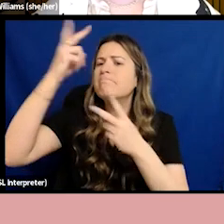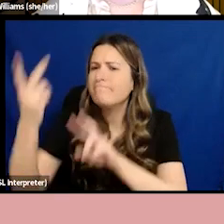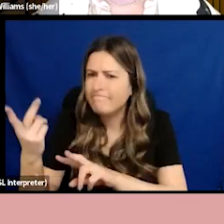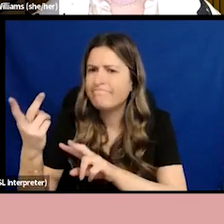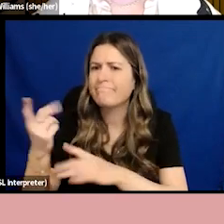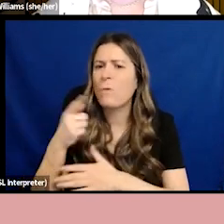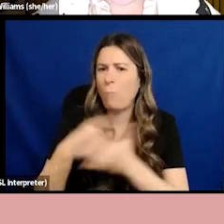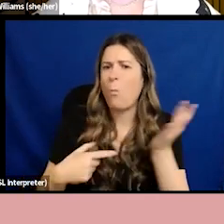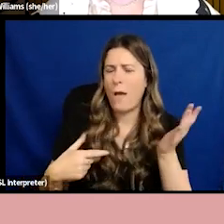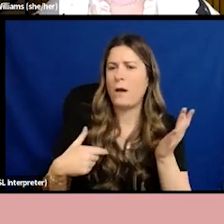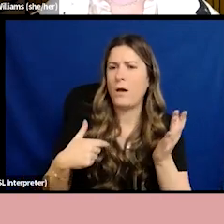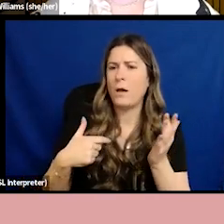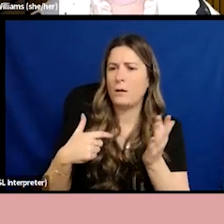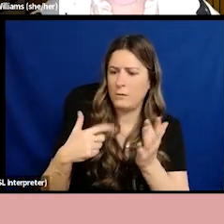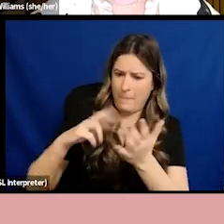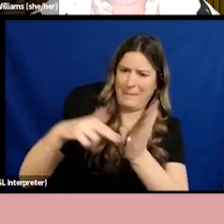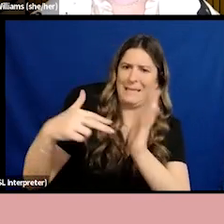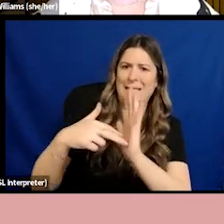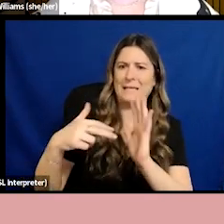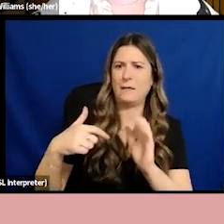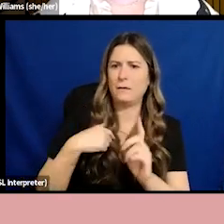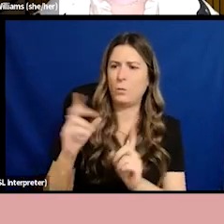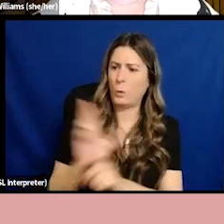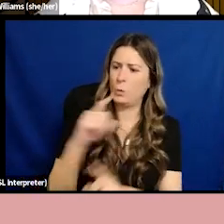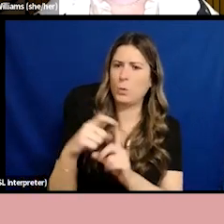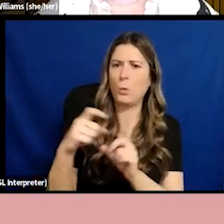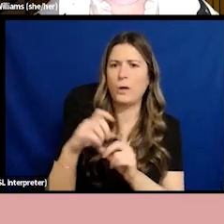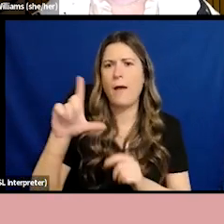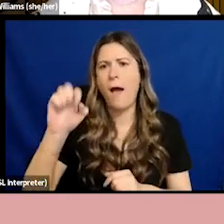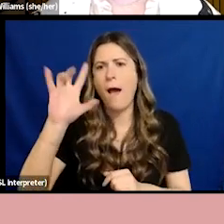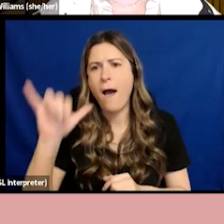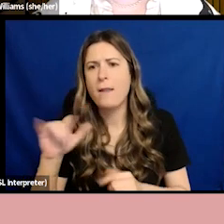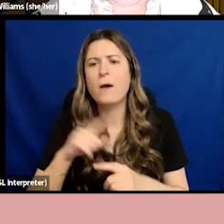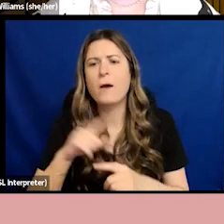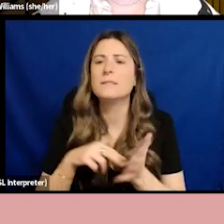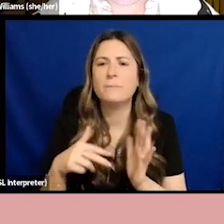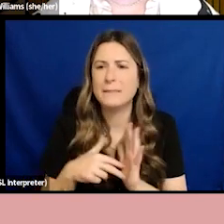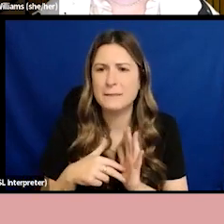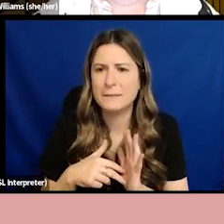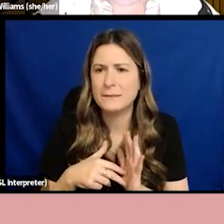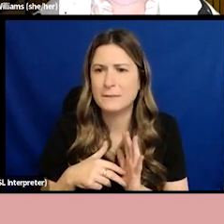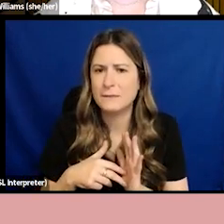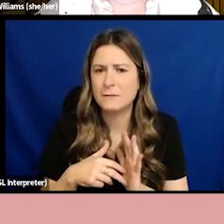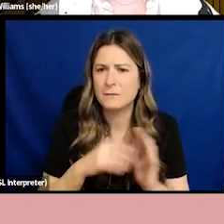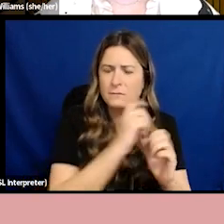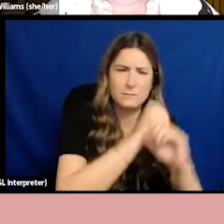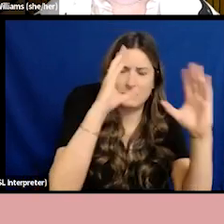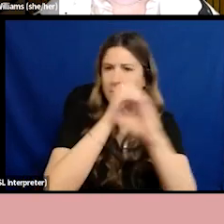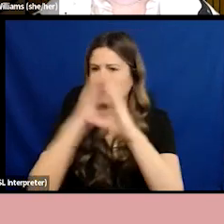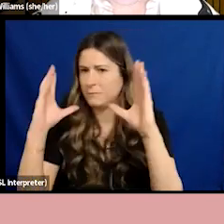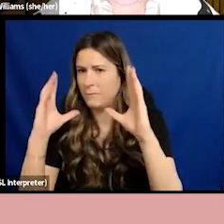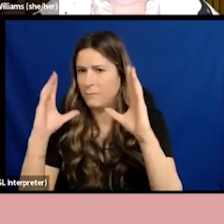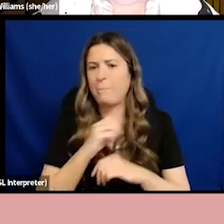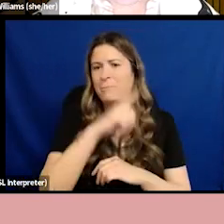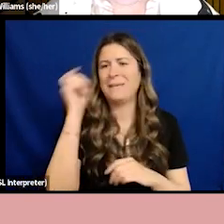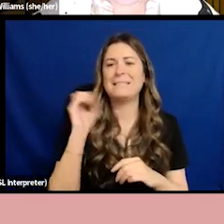So I think we should just spend a couple of minutes setting the record straight on the concept, because I think much too often we're